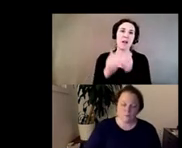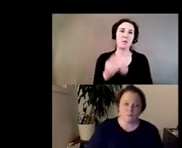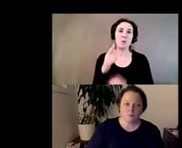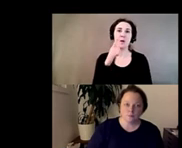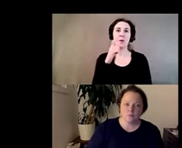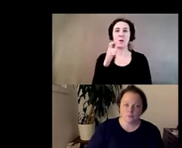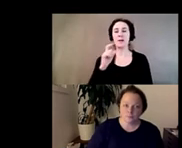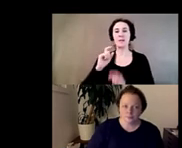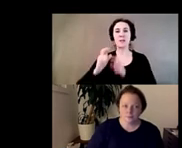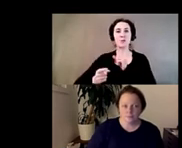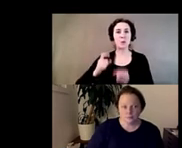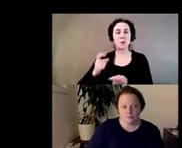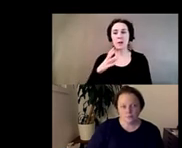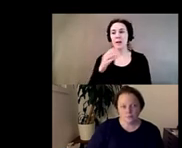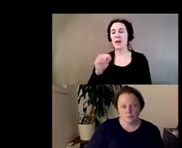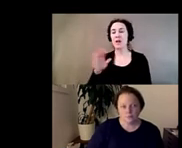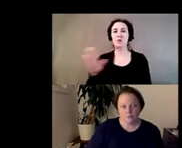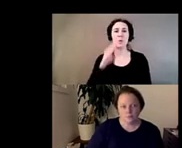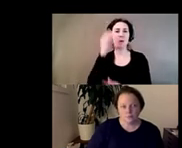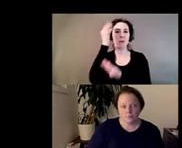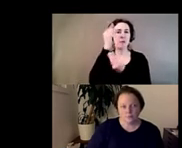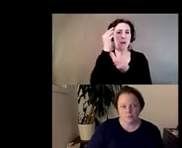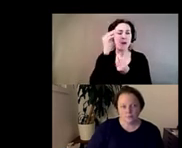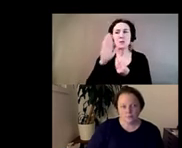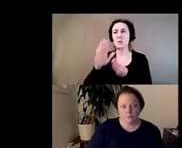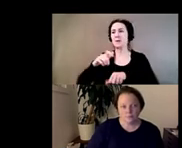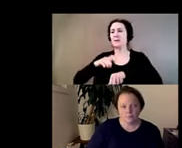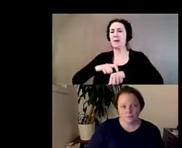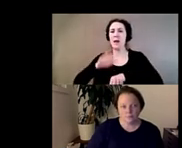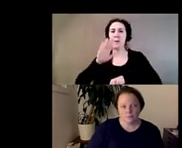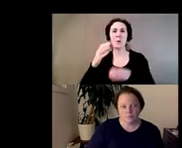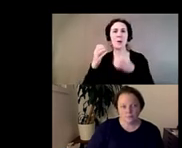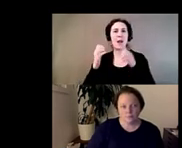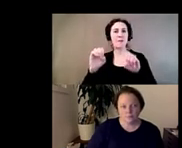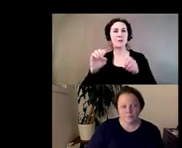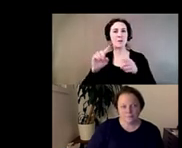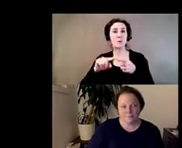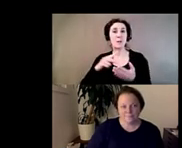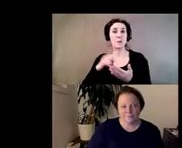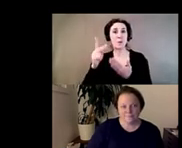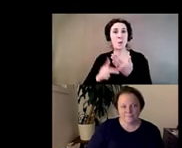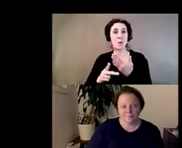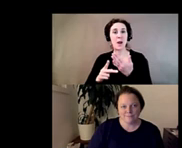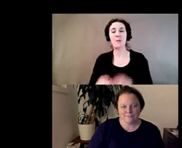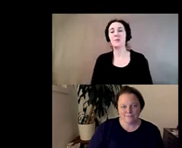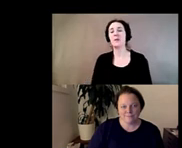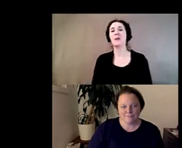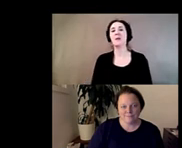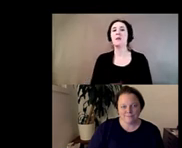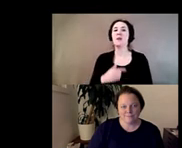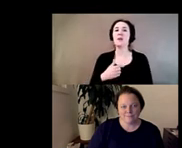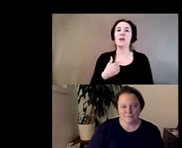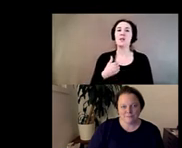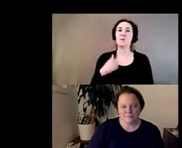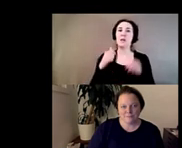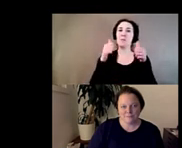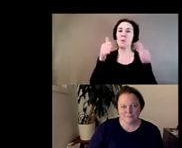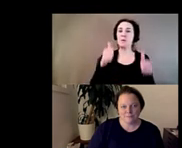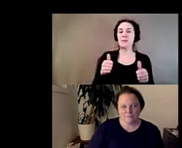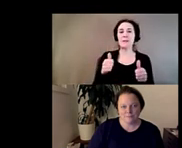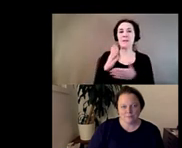contributed and their thoughts and their time and their efforts to this program as we've hosted this piece by felix gonzalez torres